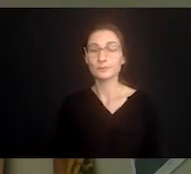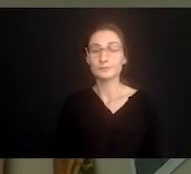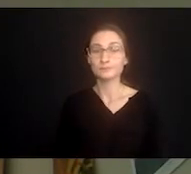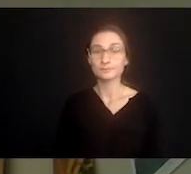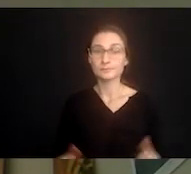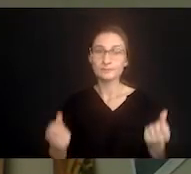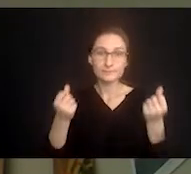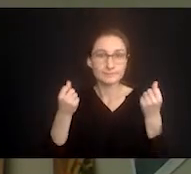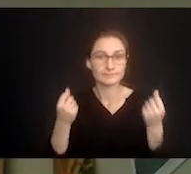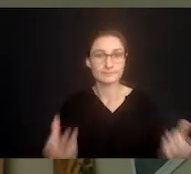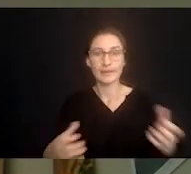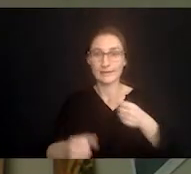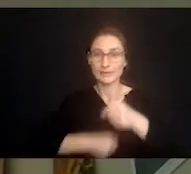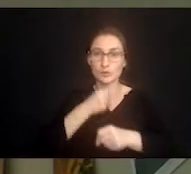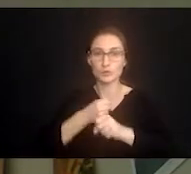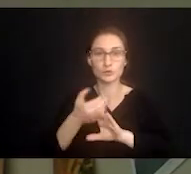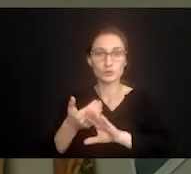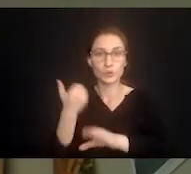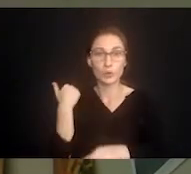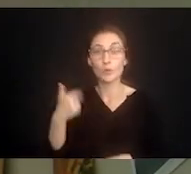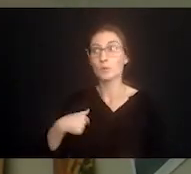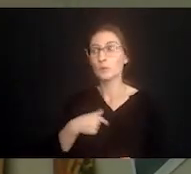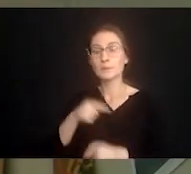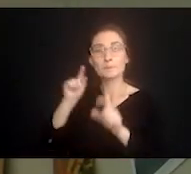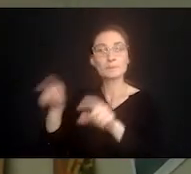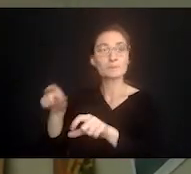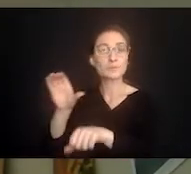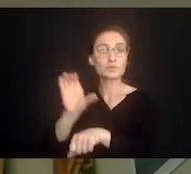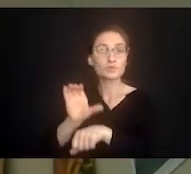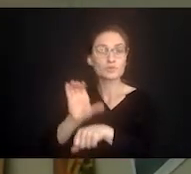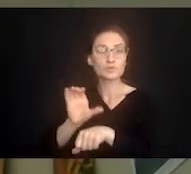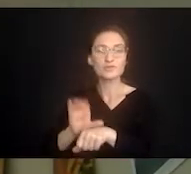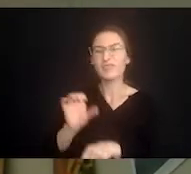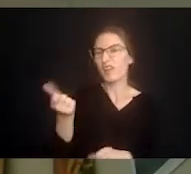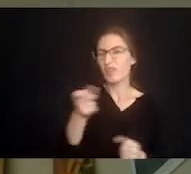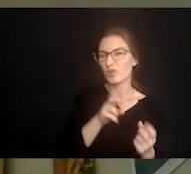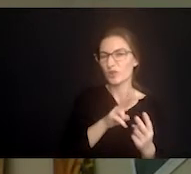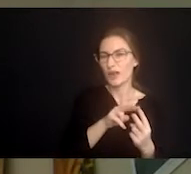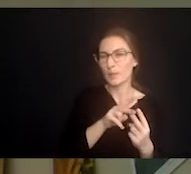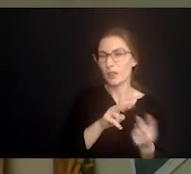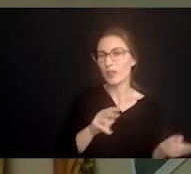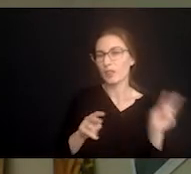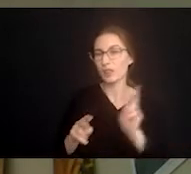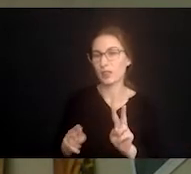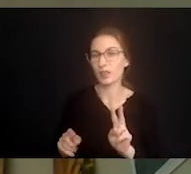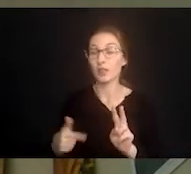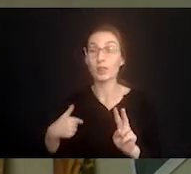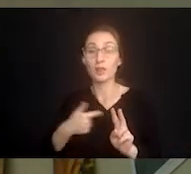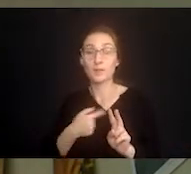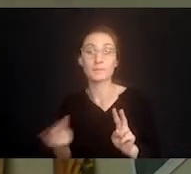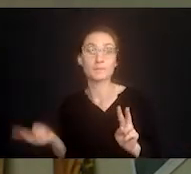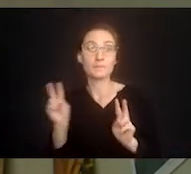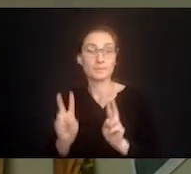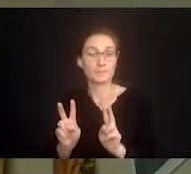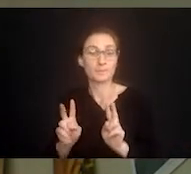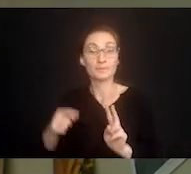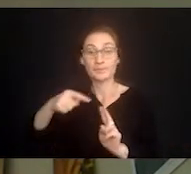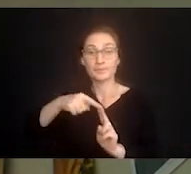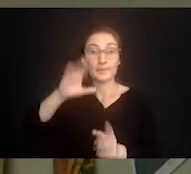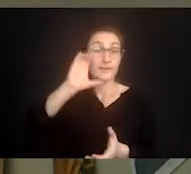There was a time many years ago when we were in a church with another couple who the husband had a disability